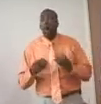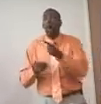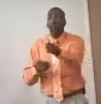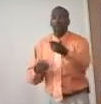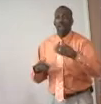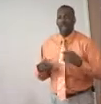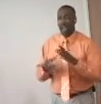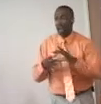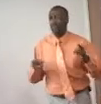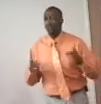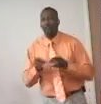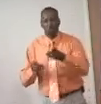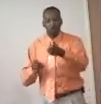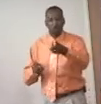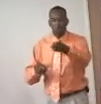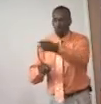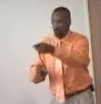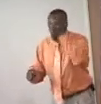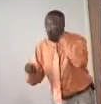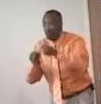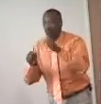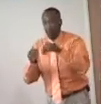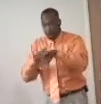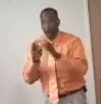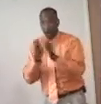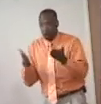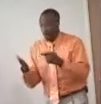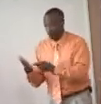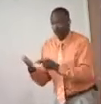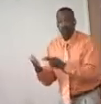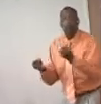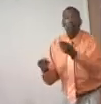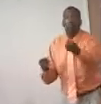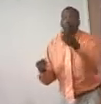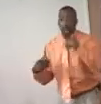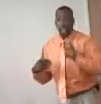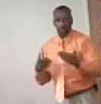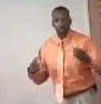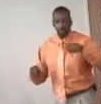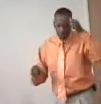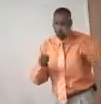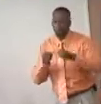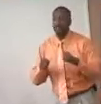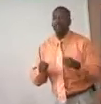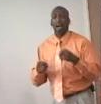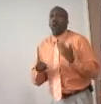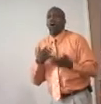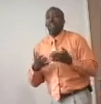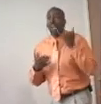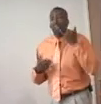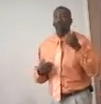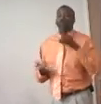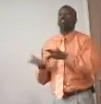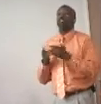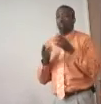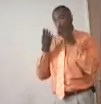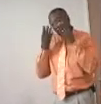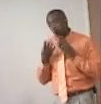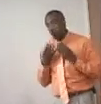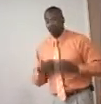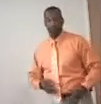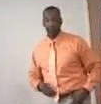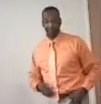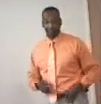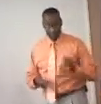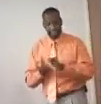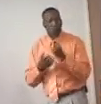you have a verse that you have memorized? At least one, at least one, even if it's Jesus wept, praise Lord, at least one.